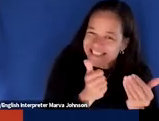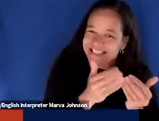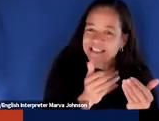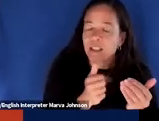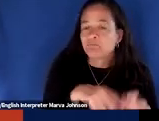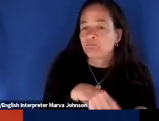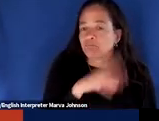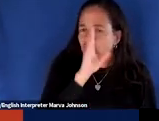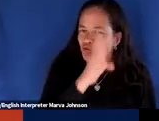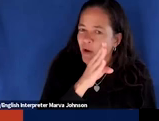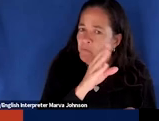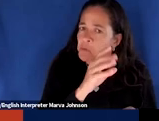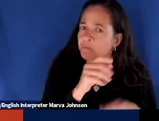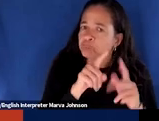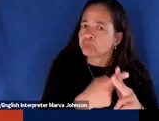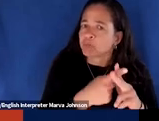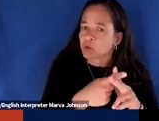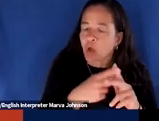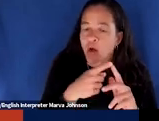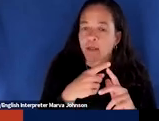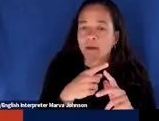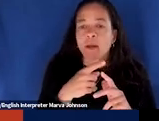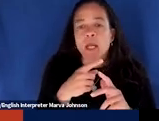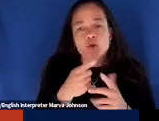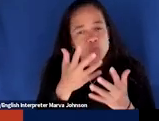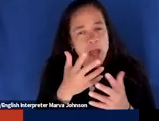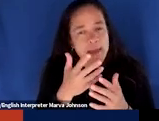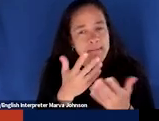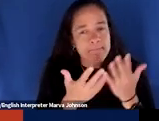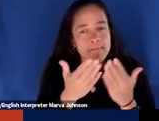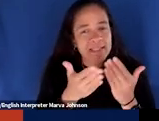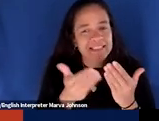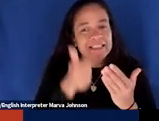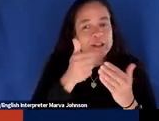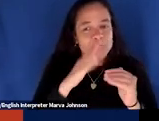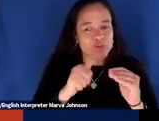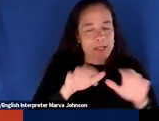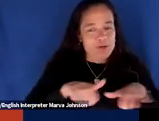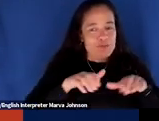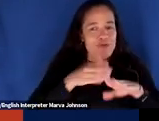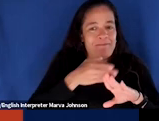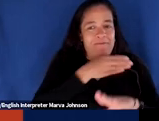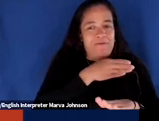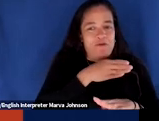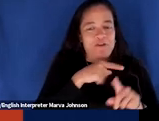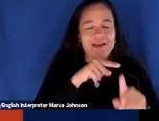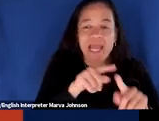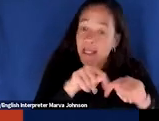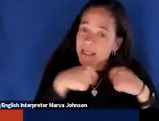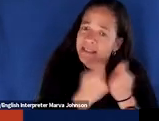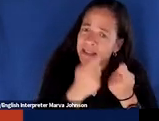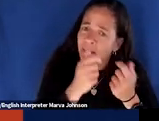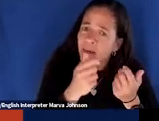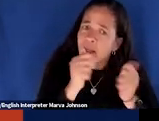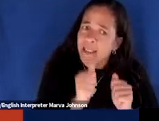often ideally easier than what they were doing before and that your team can see the clear benefits for themselves